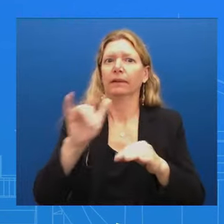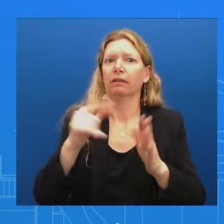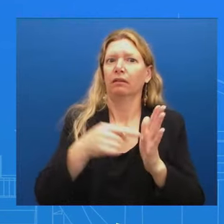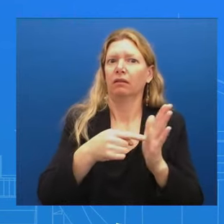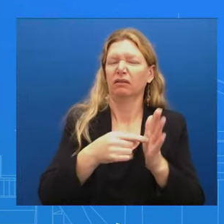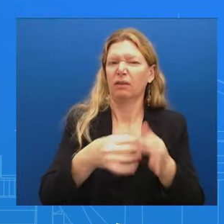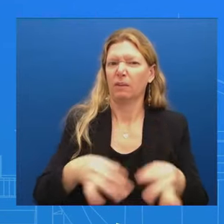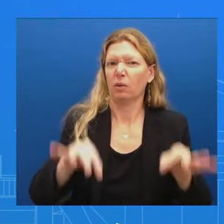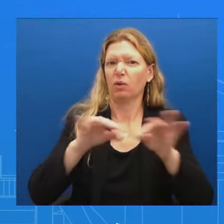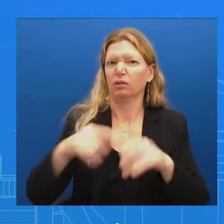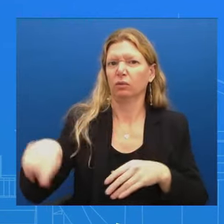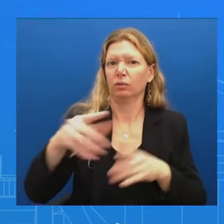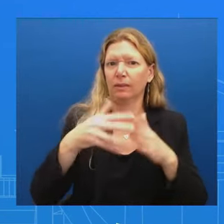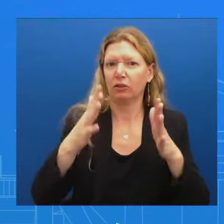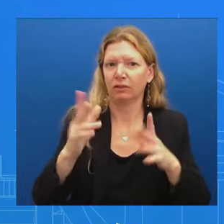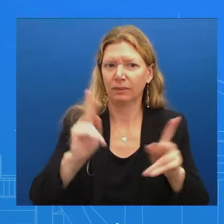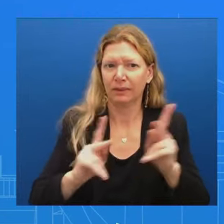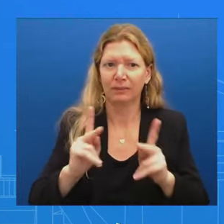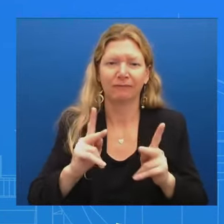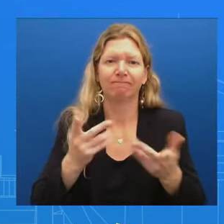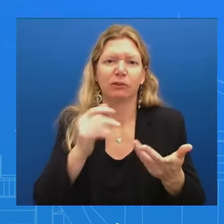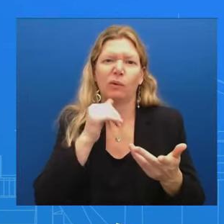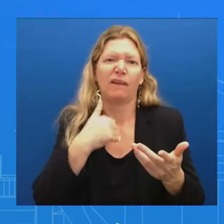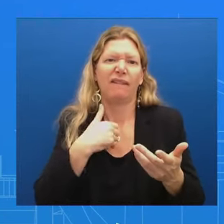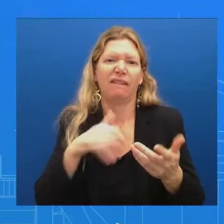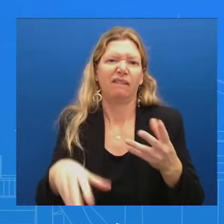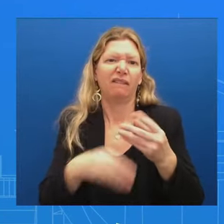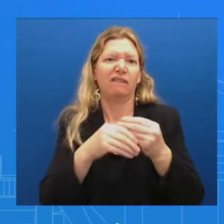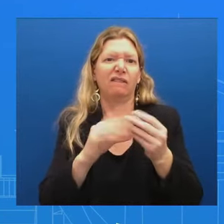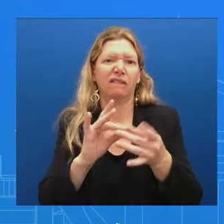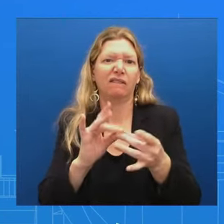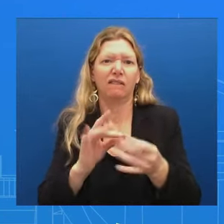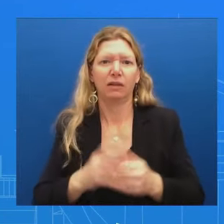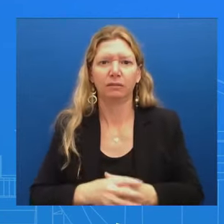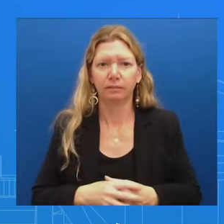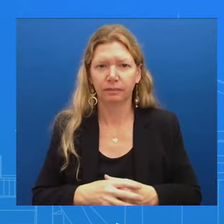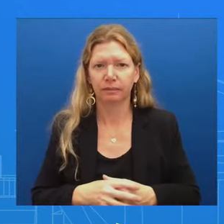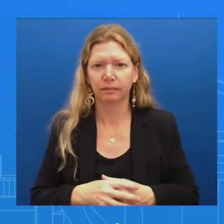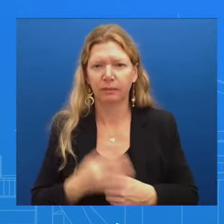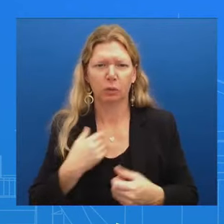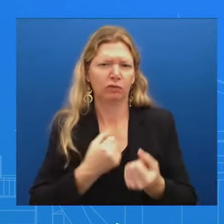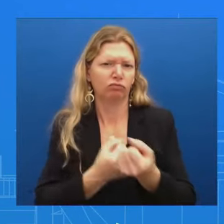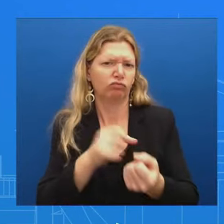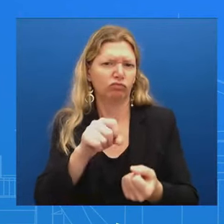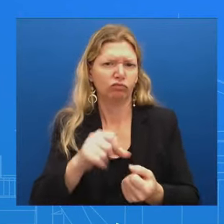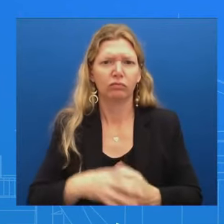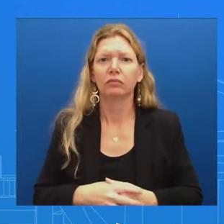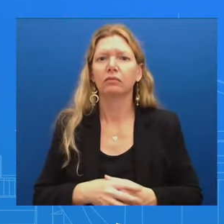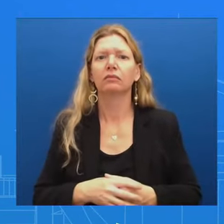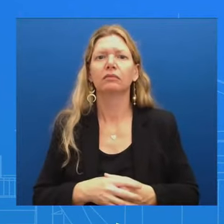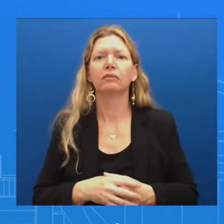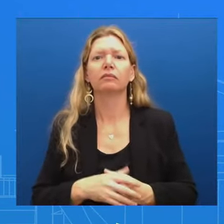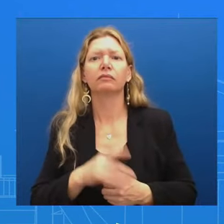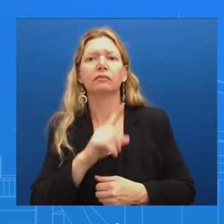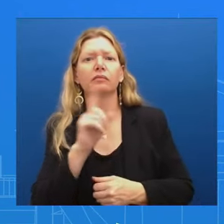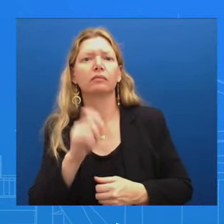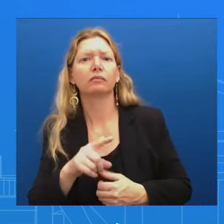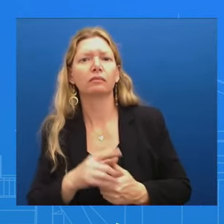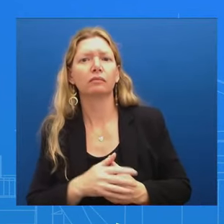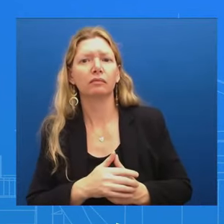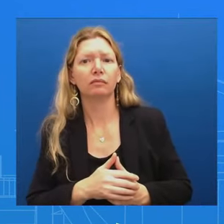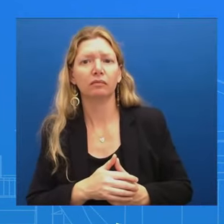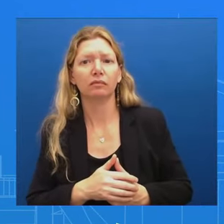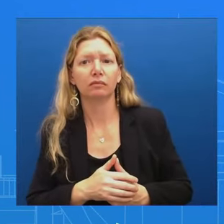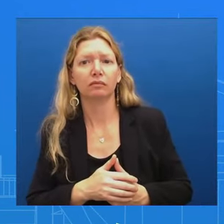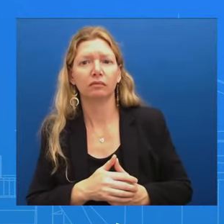legislation Okay Thanks Shrinflation and the President's video From this weekend in inflation So Thanks, Greene, by the way